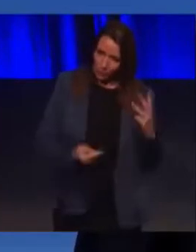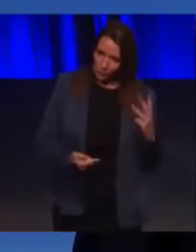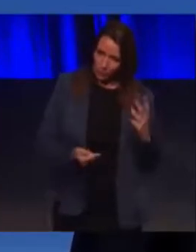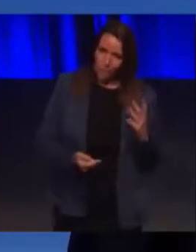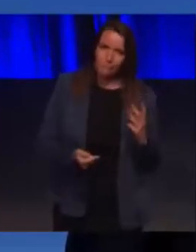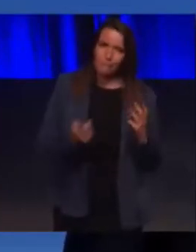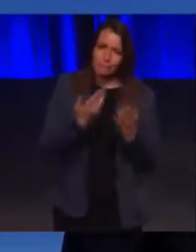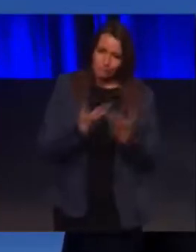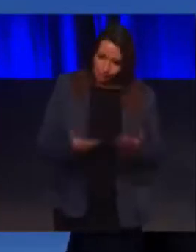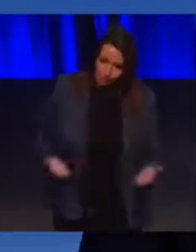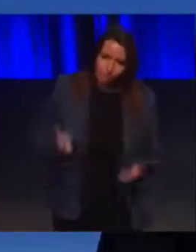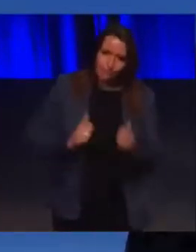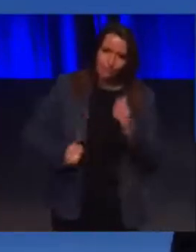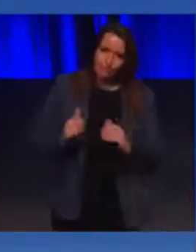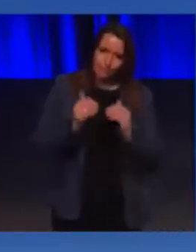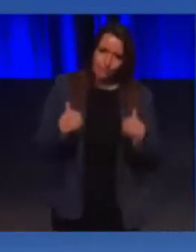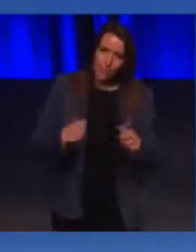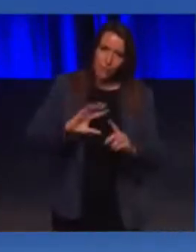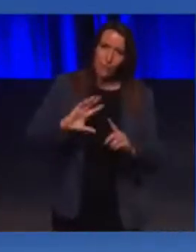and respect for all.